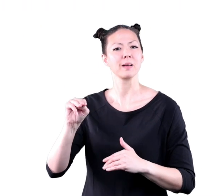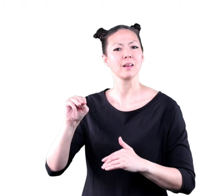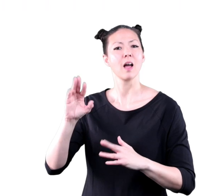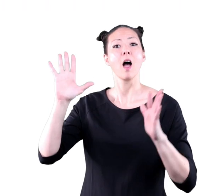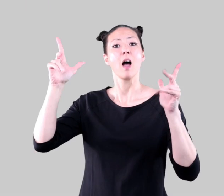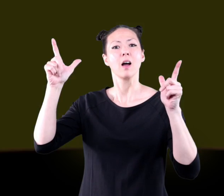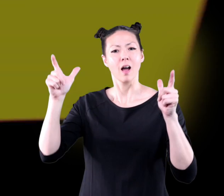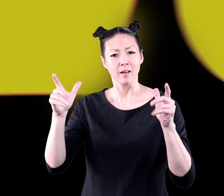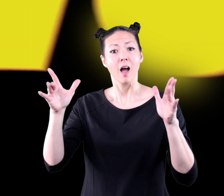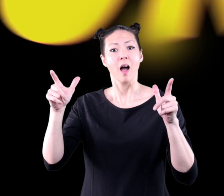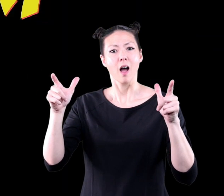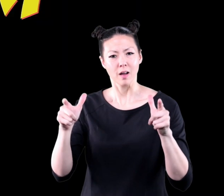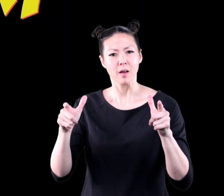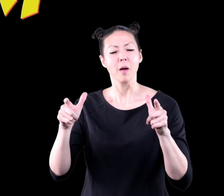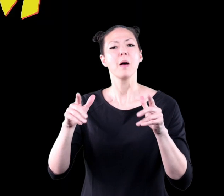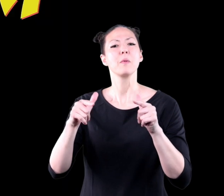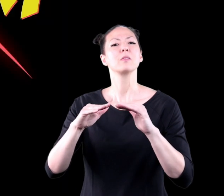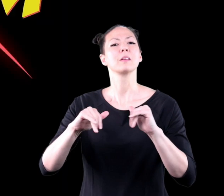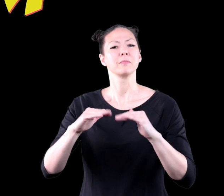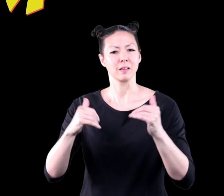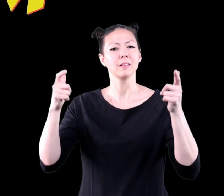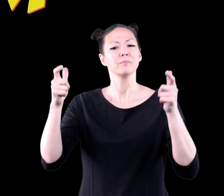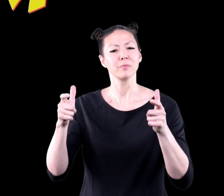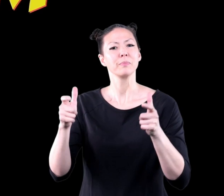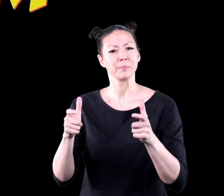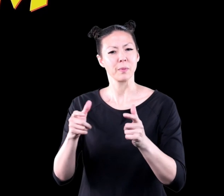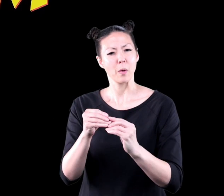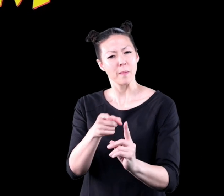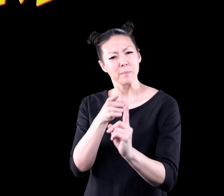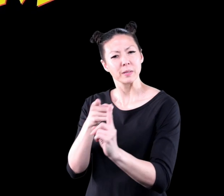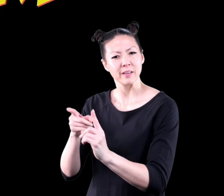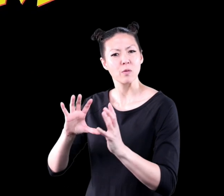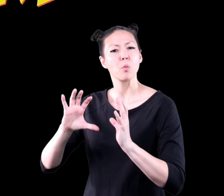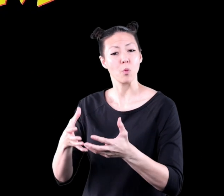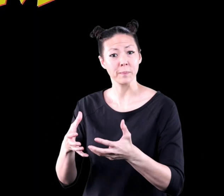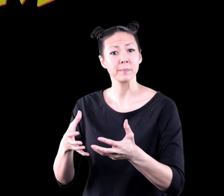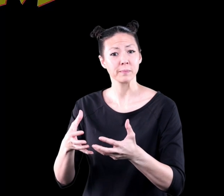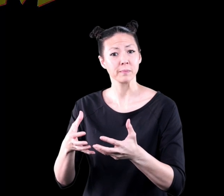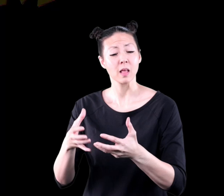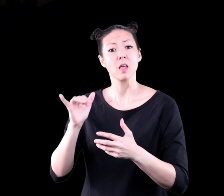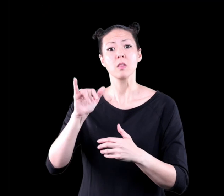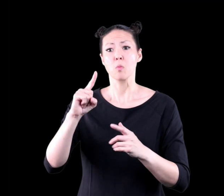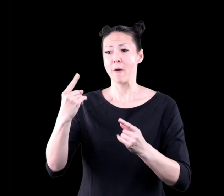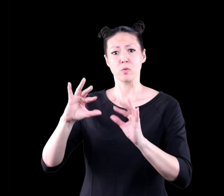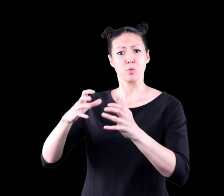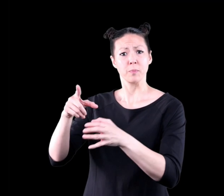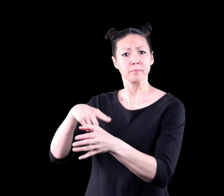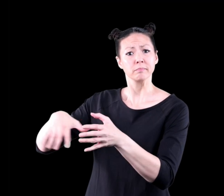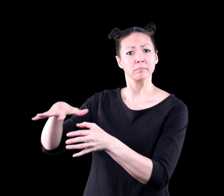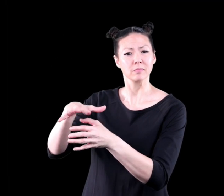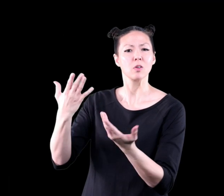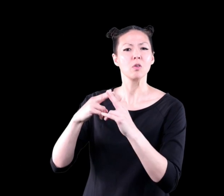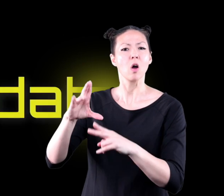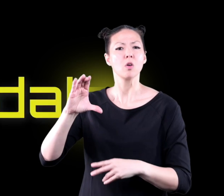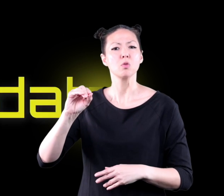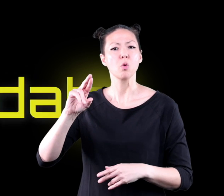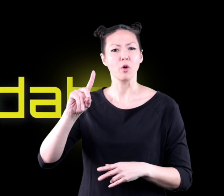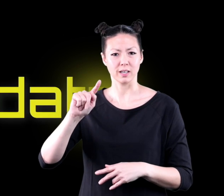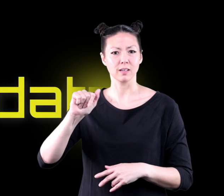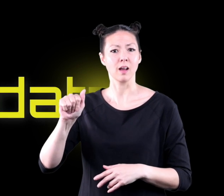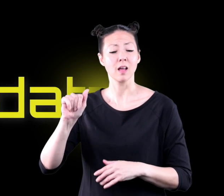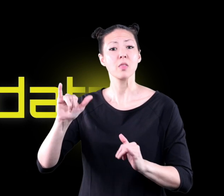level this level is also broken down into more specific groups one of those groups is